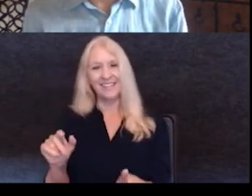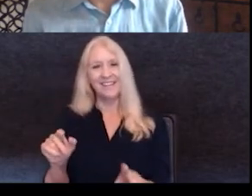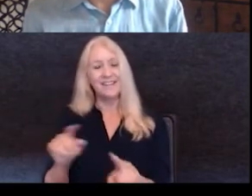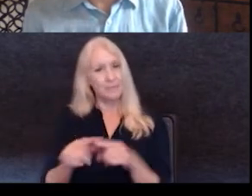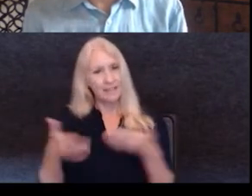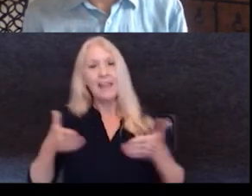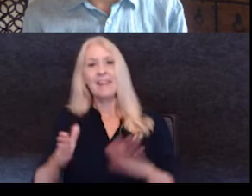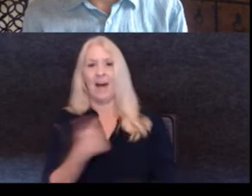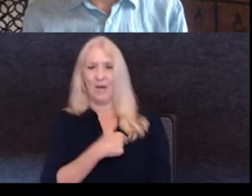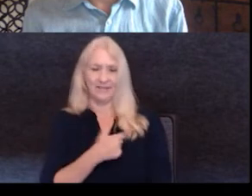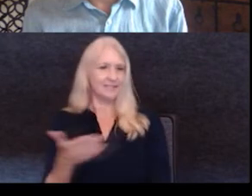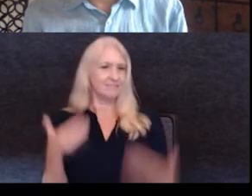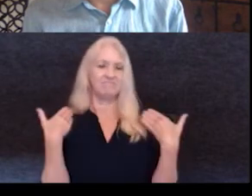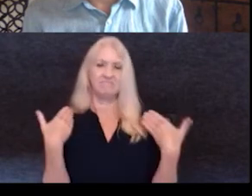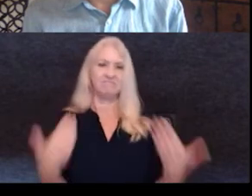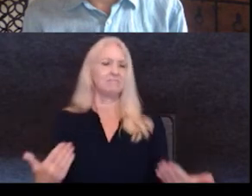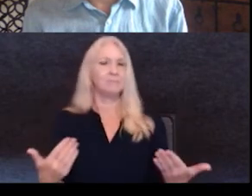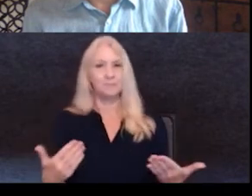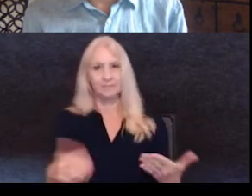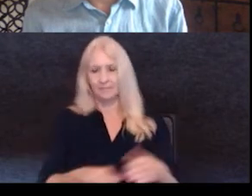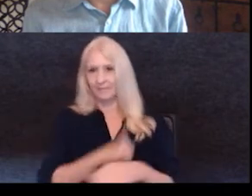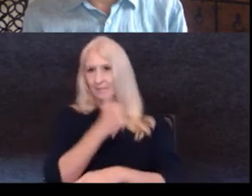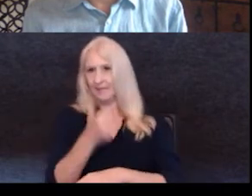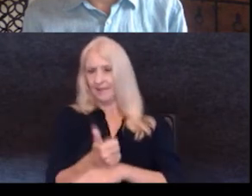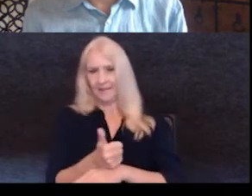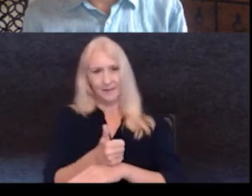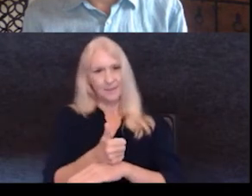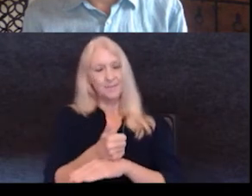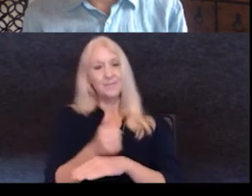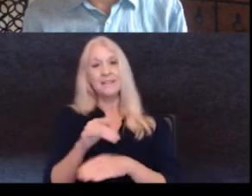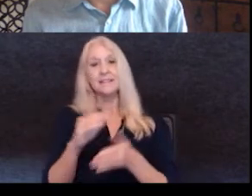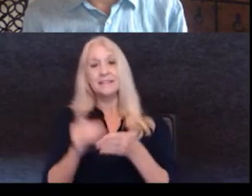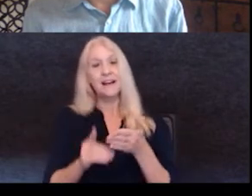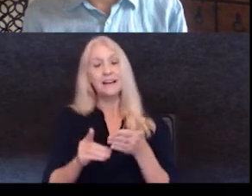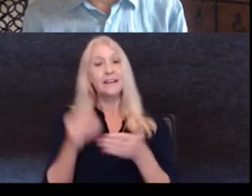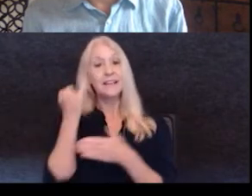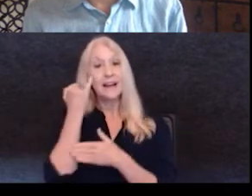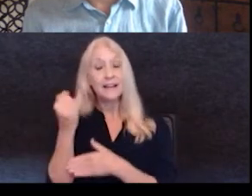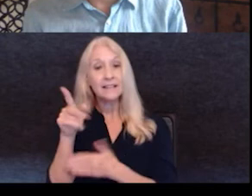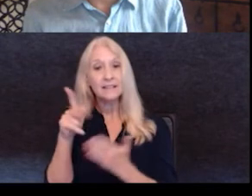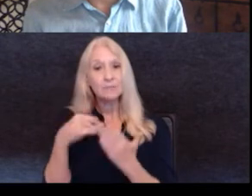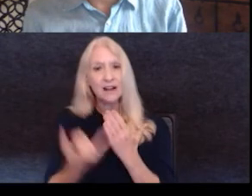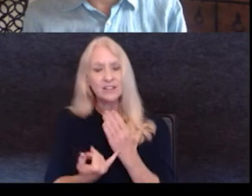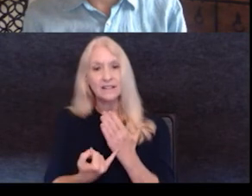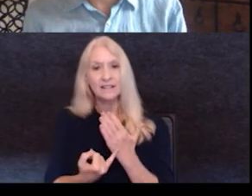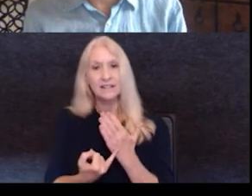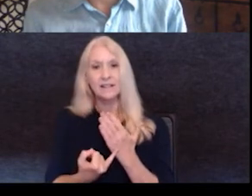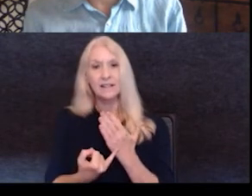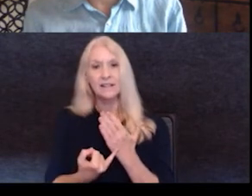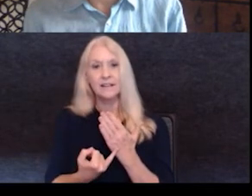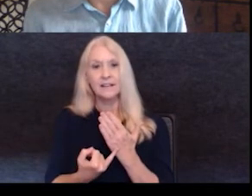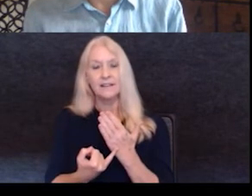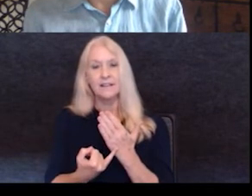they allowed us to do it. And yeah, the idea of this project is to, to the place is